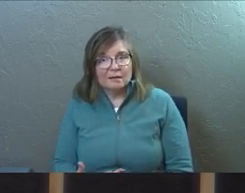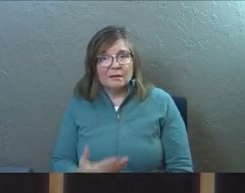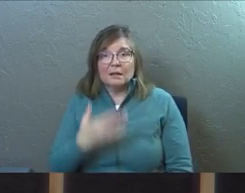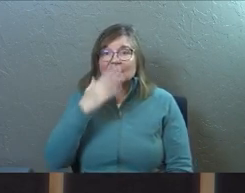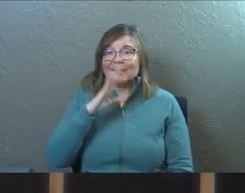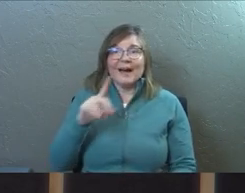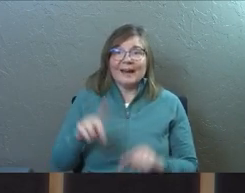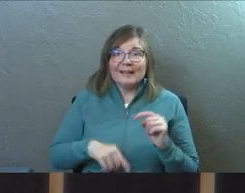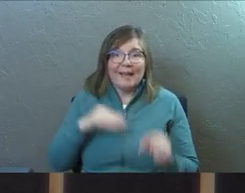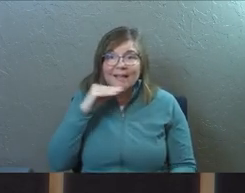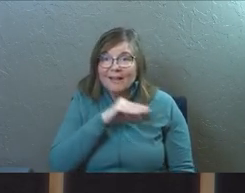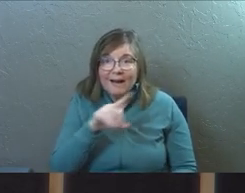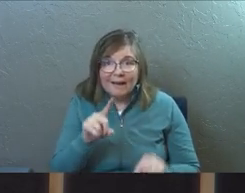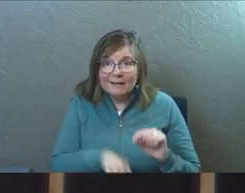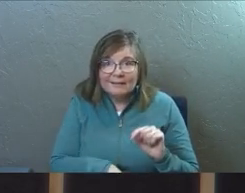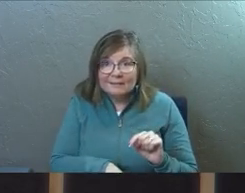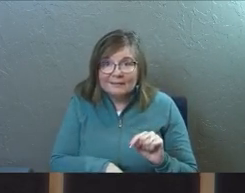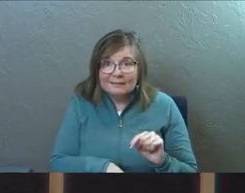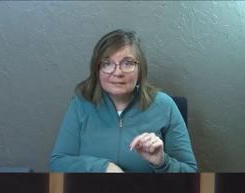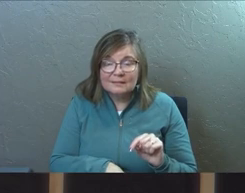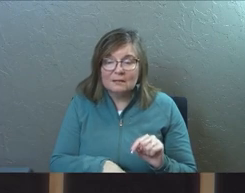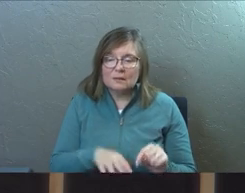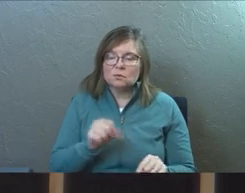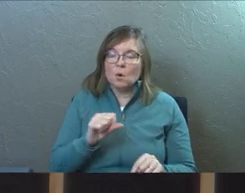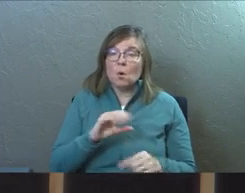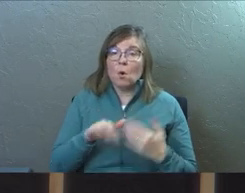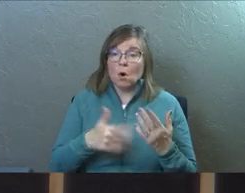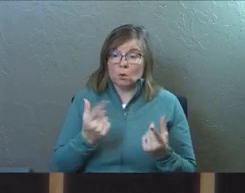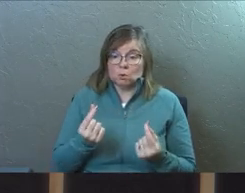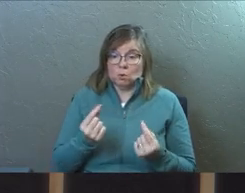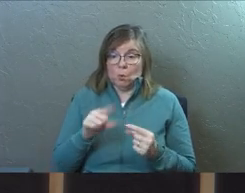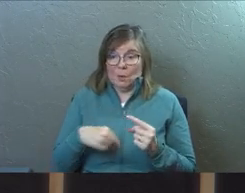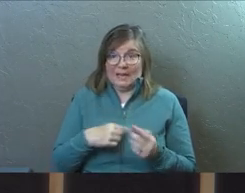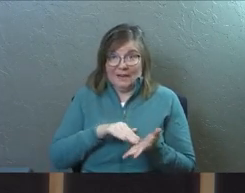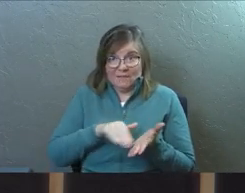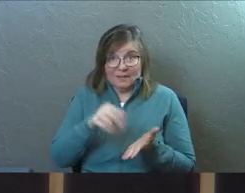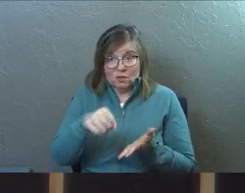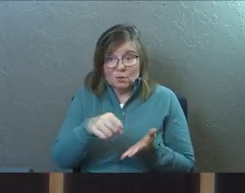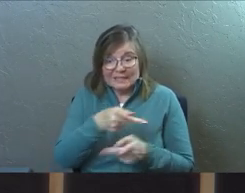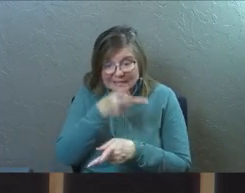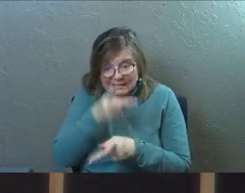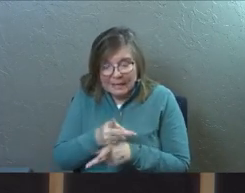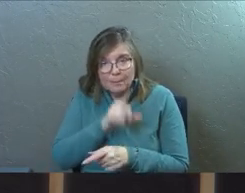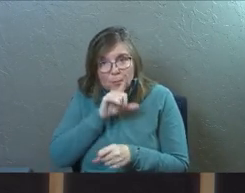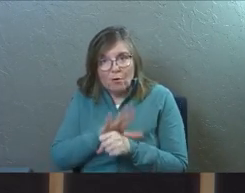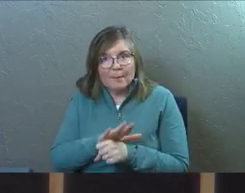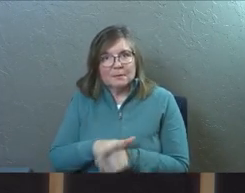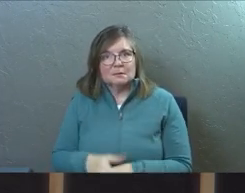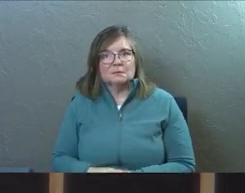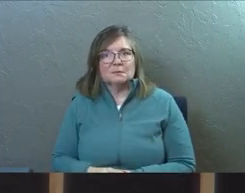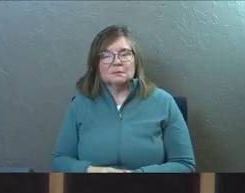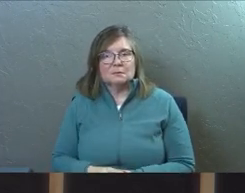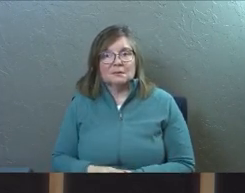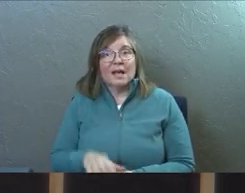And God cannot lie. So all he's doing when he forgives you is keeping his promise. That's